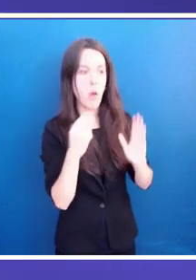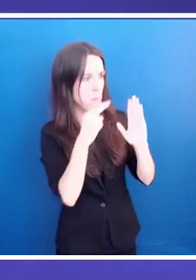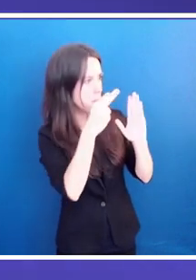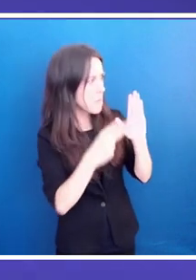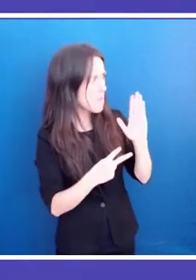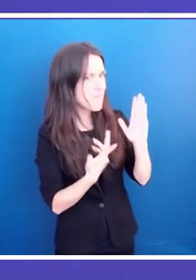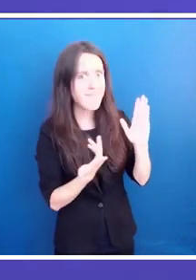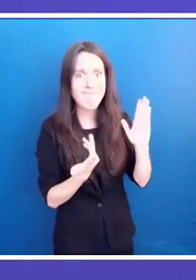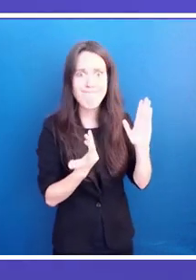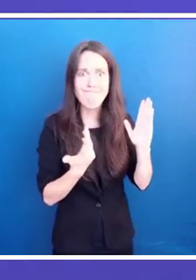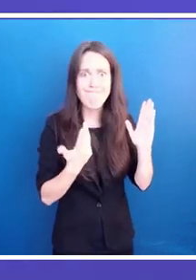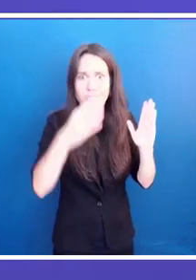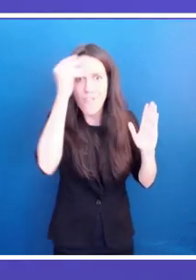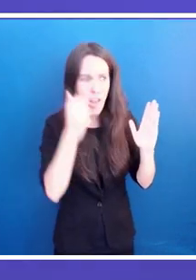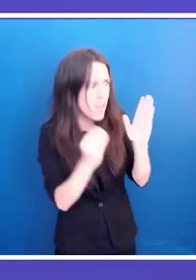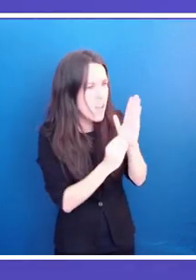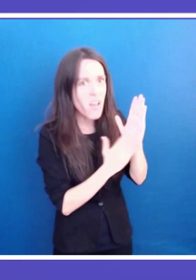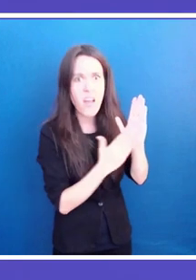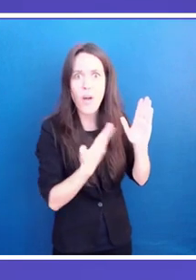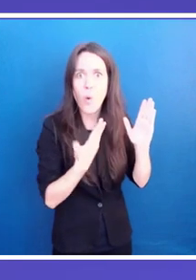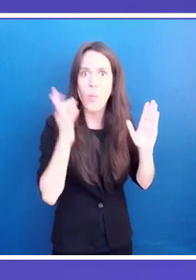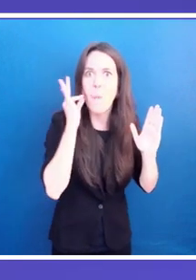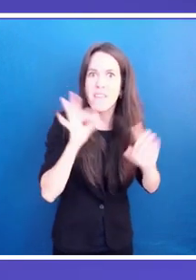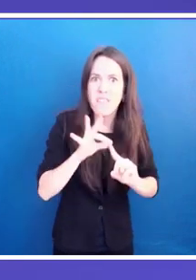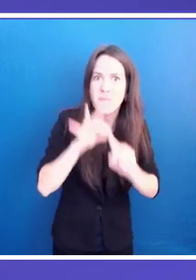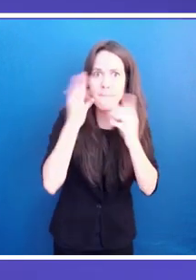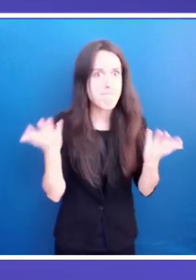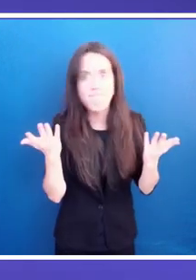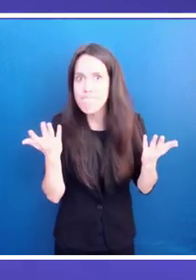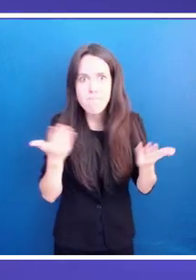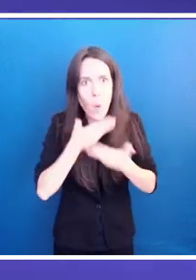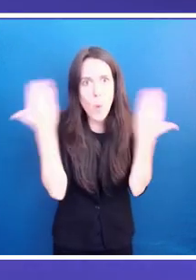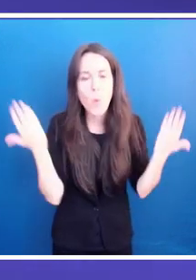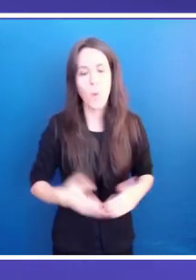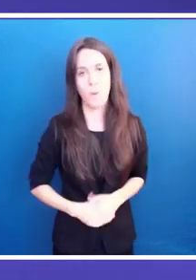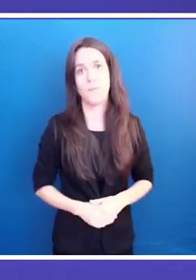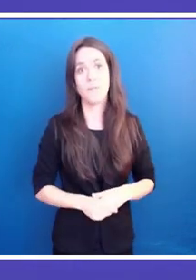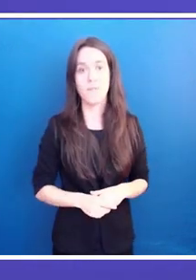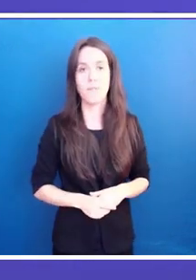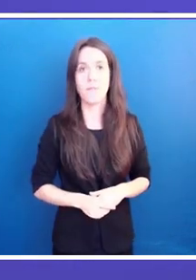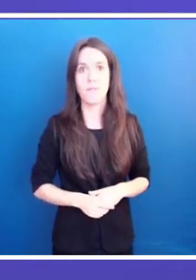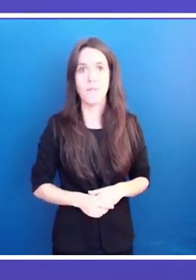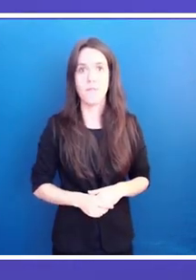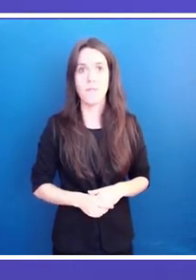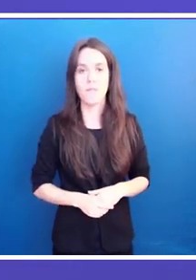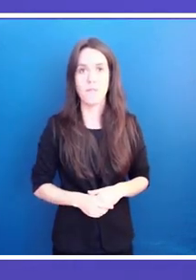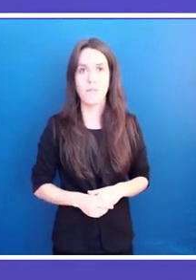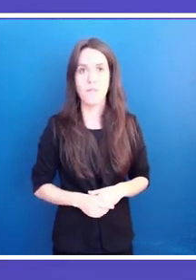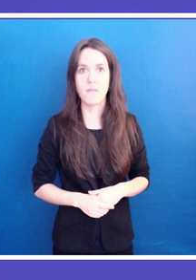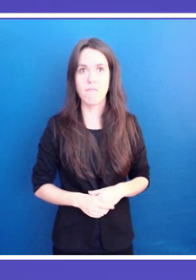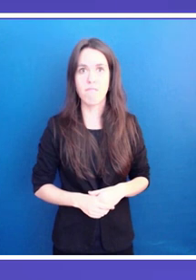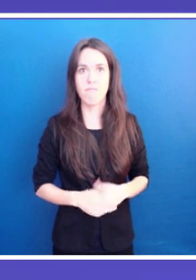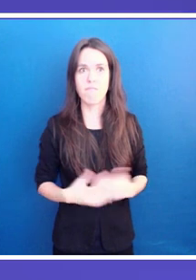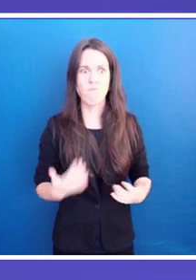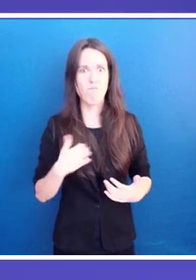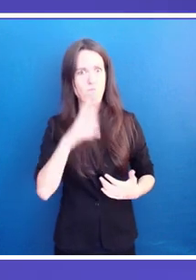women in leadership and in peace building. Despite the fact that women have a lot of experience in ensuring